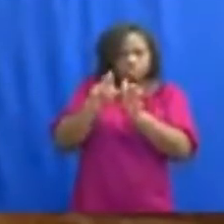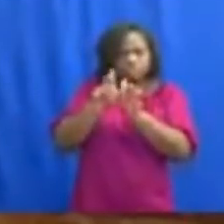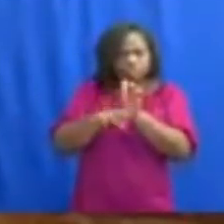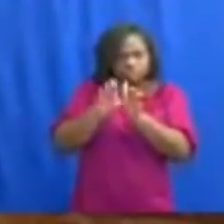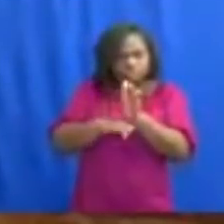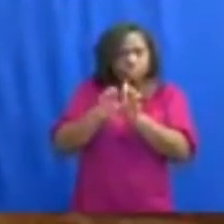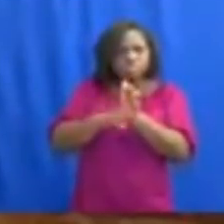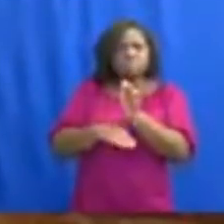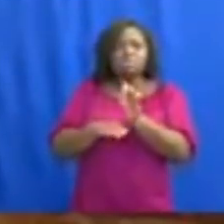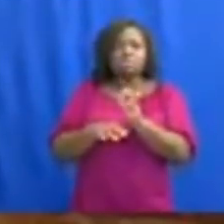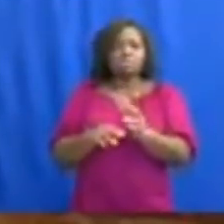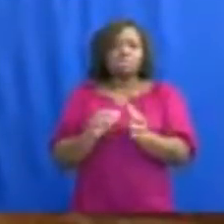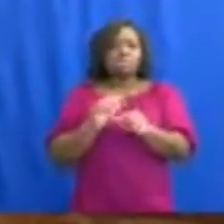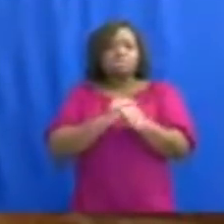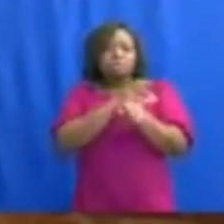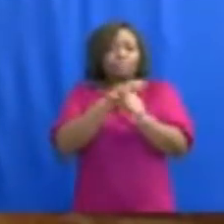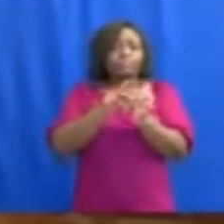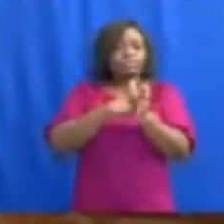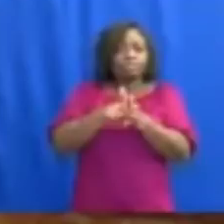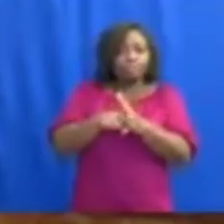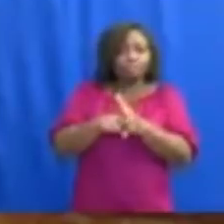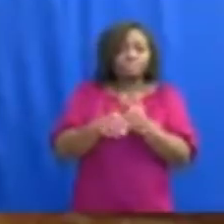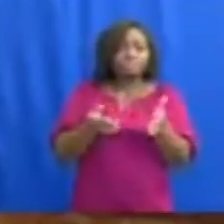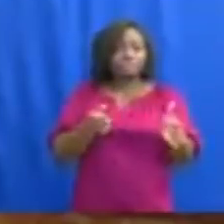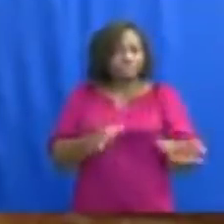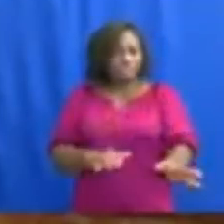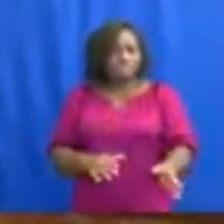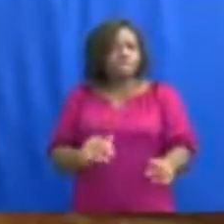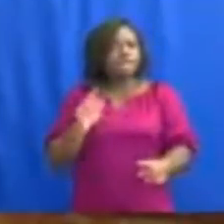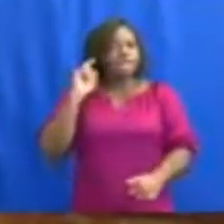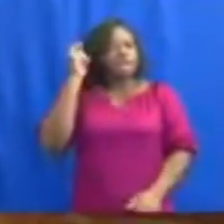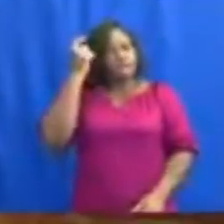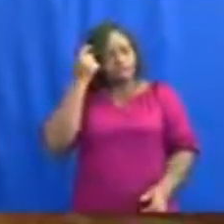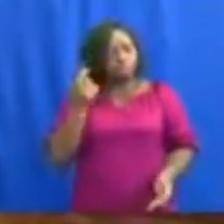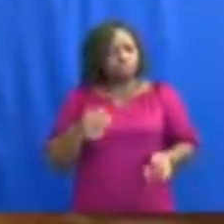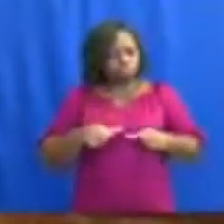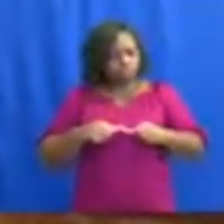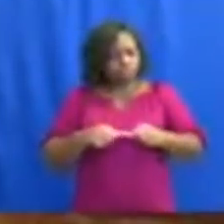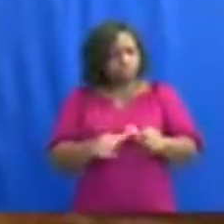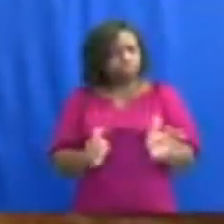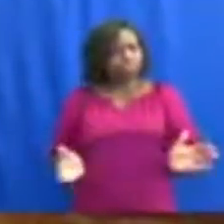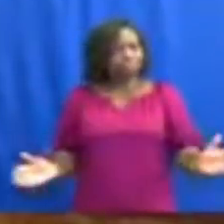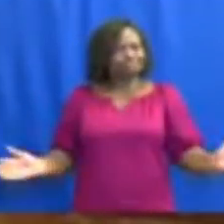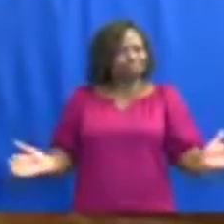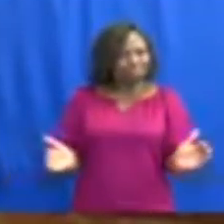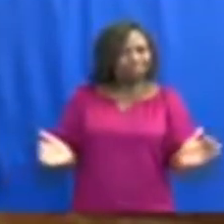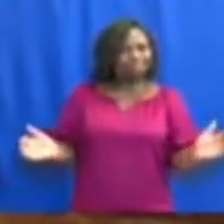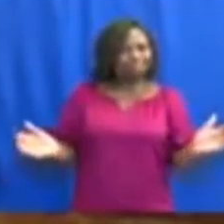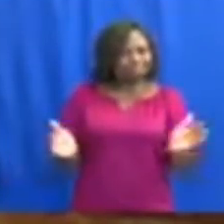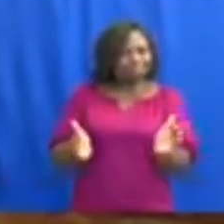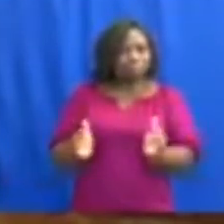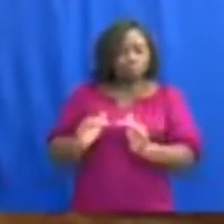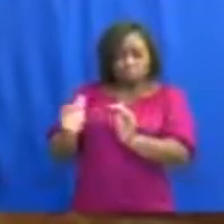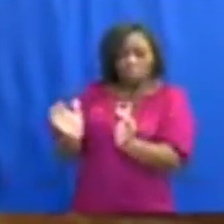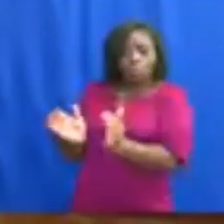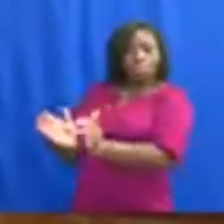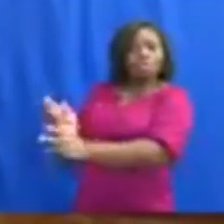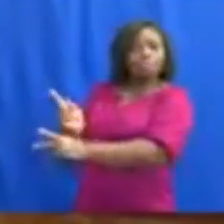-related deaths, government continues to mobilize holding bay, quarantine,